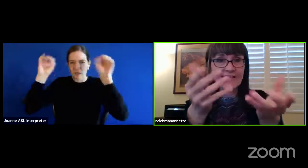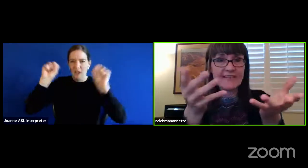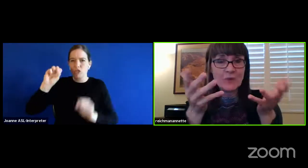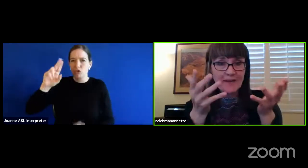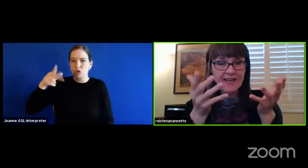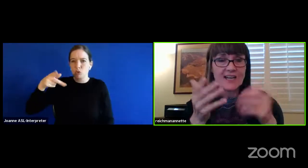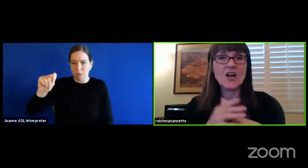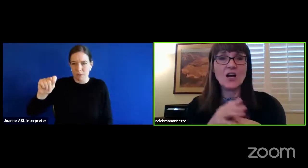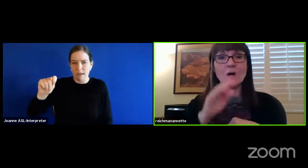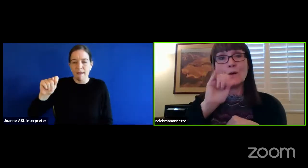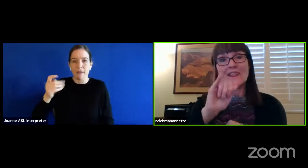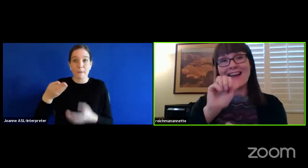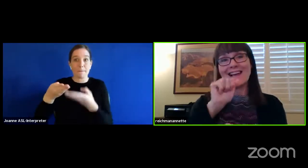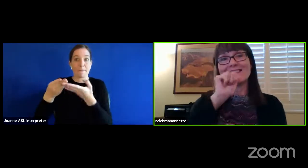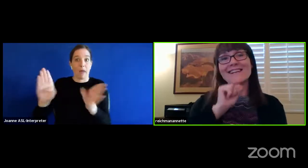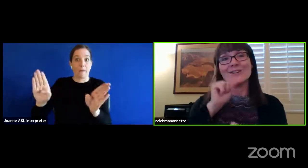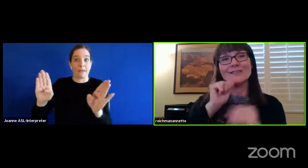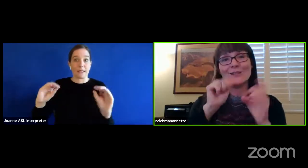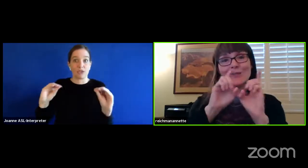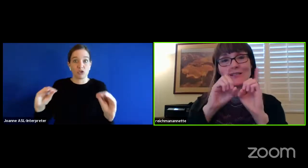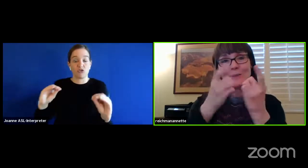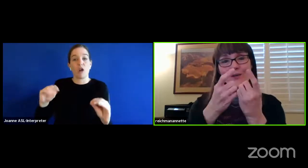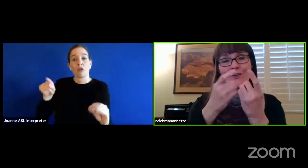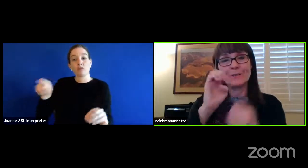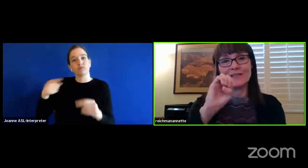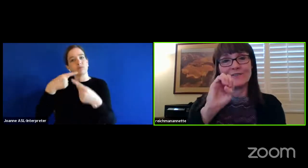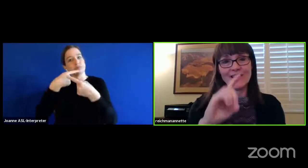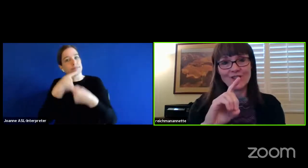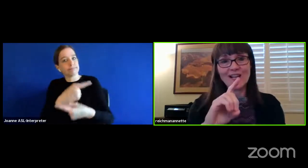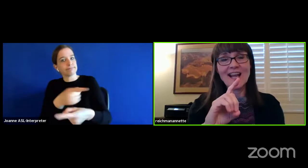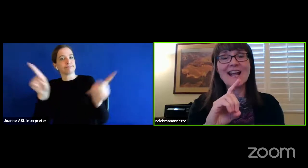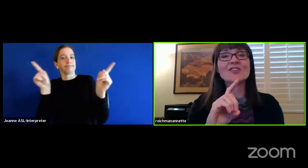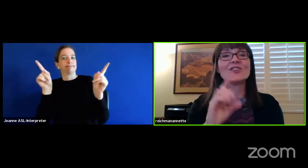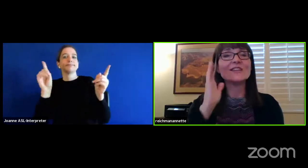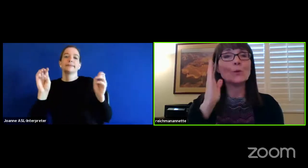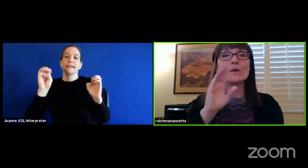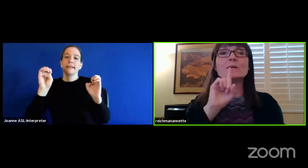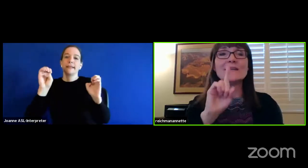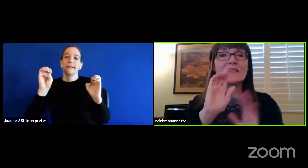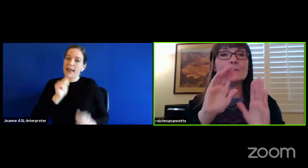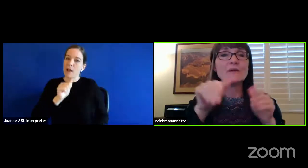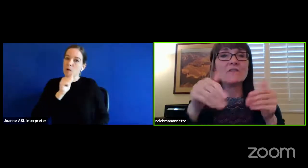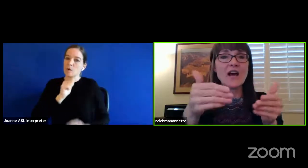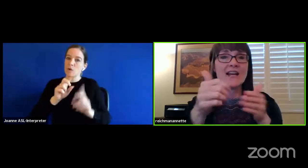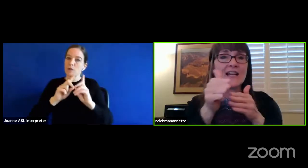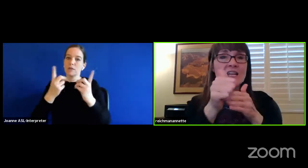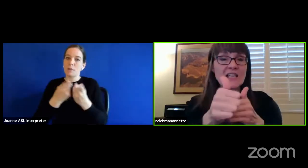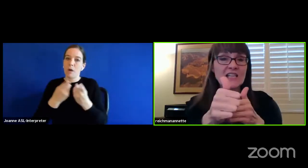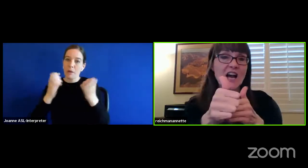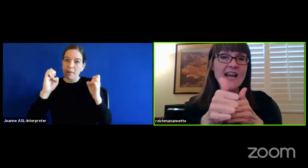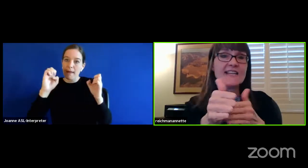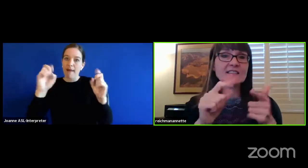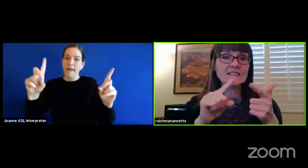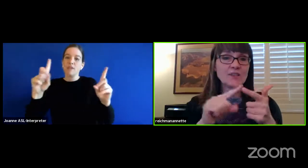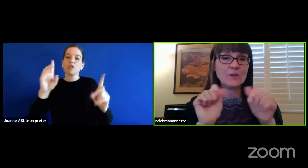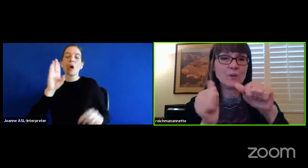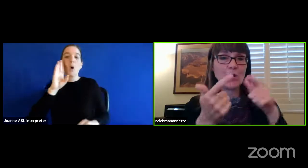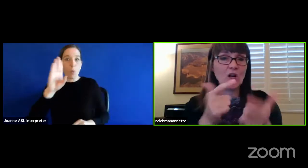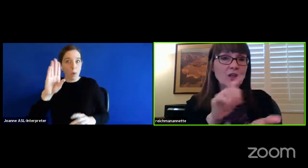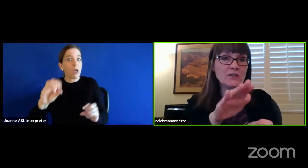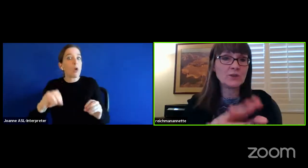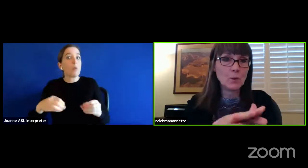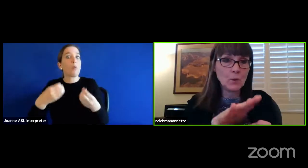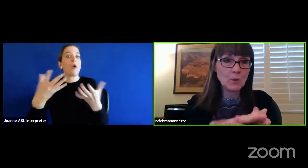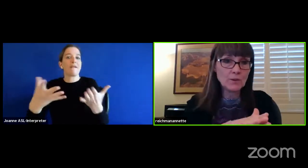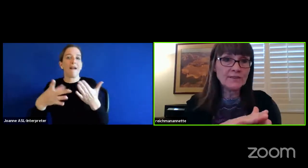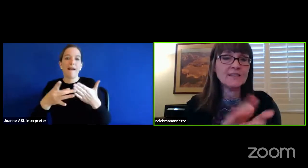has let everybody know that the Arizona Department of Education will be providing guidance to